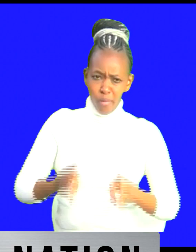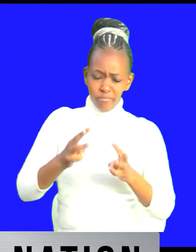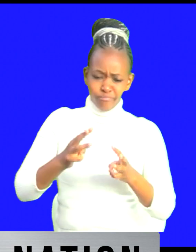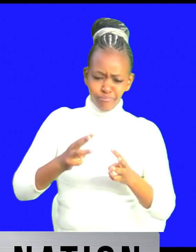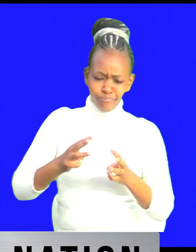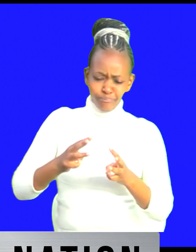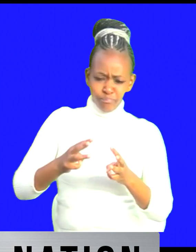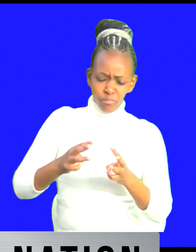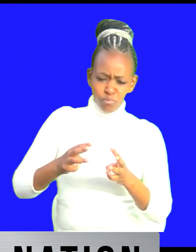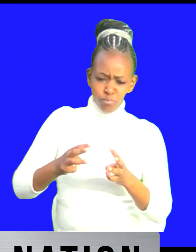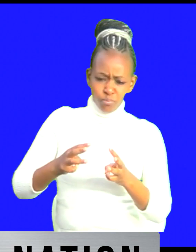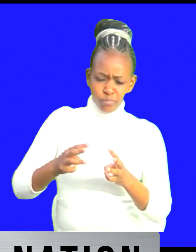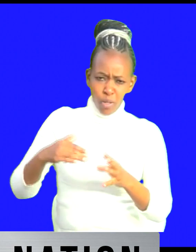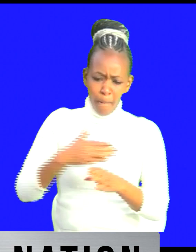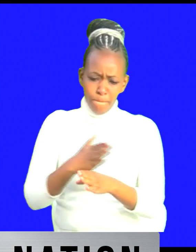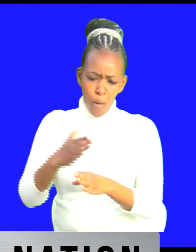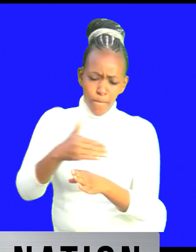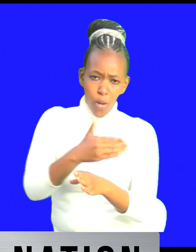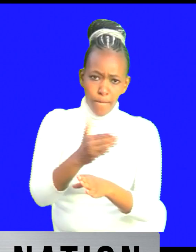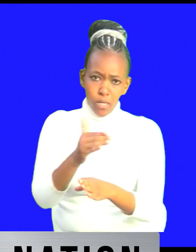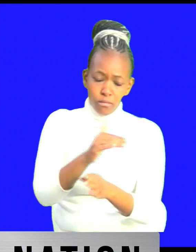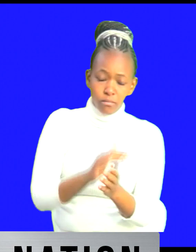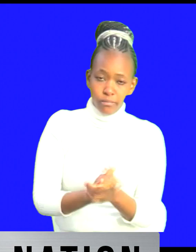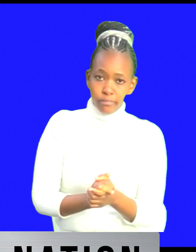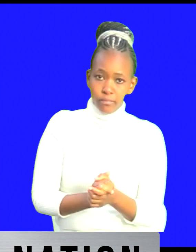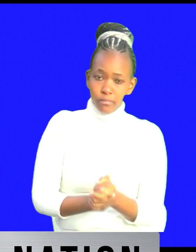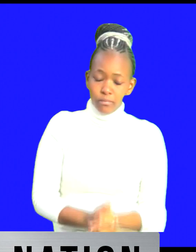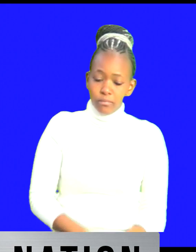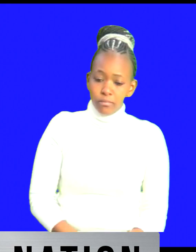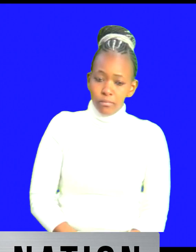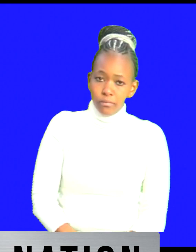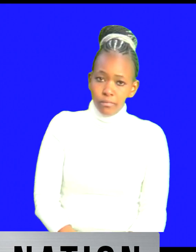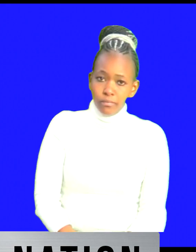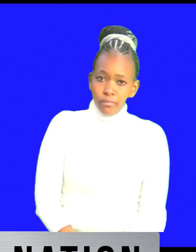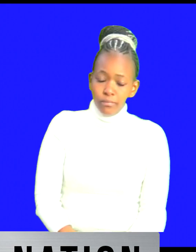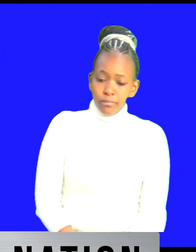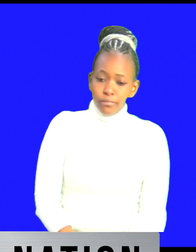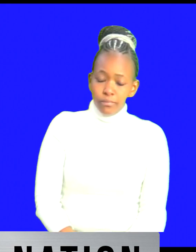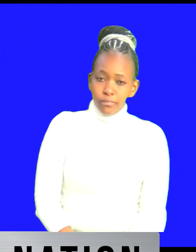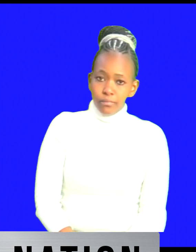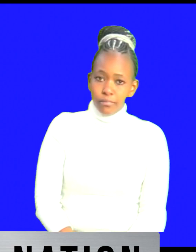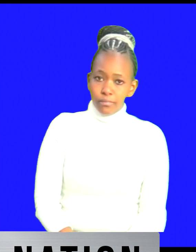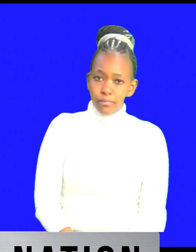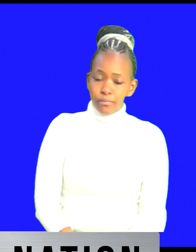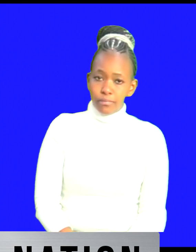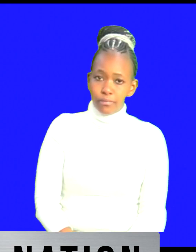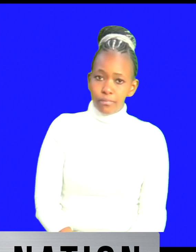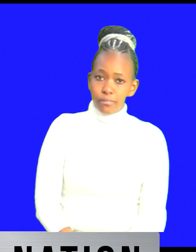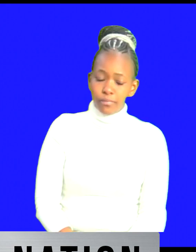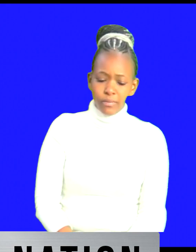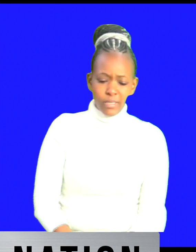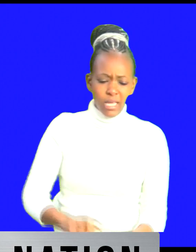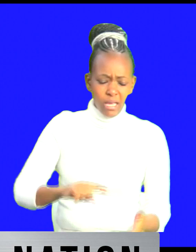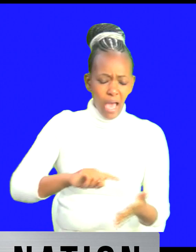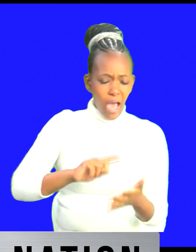around the way you do things uh the rules the the the the exceptions those kind of stuff and then it takes away with